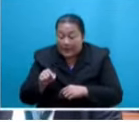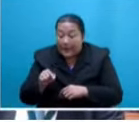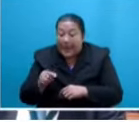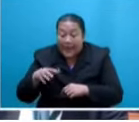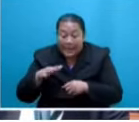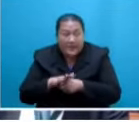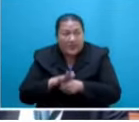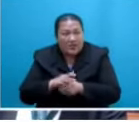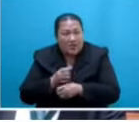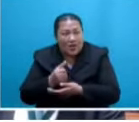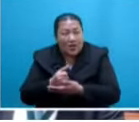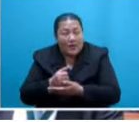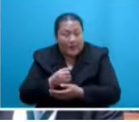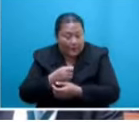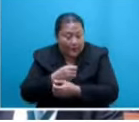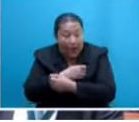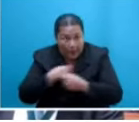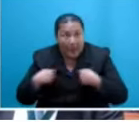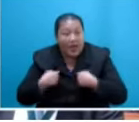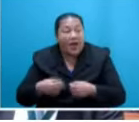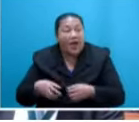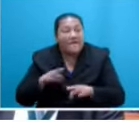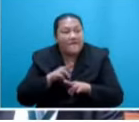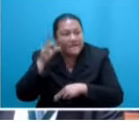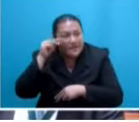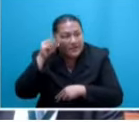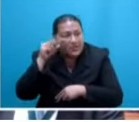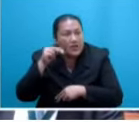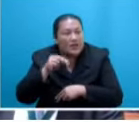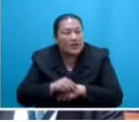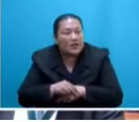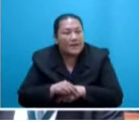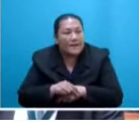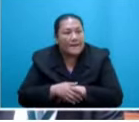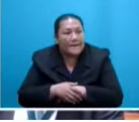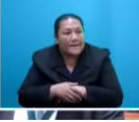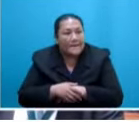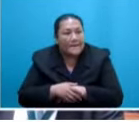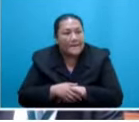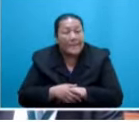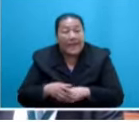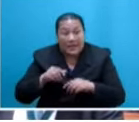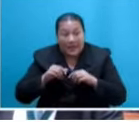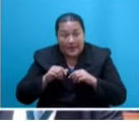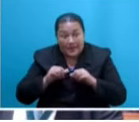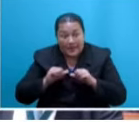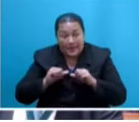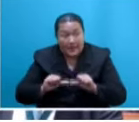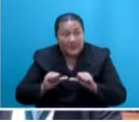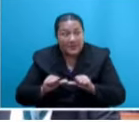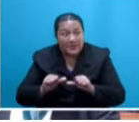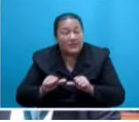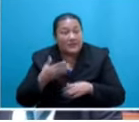them, is something they introduced. Sir, two days ago in this parliament, during the Prime Minister's address, it was clear that they had